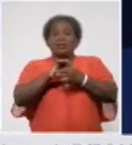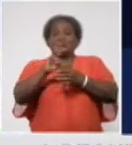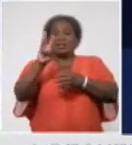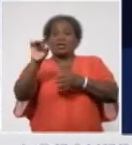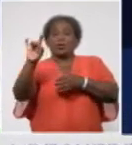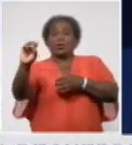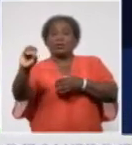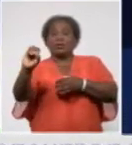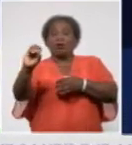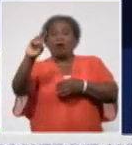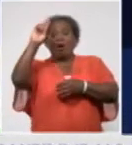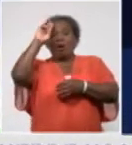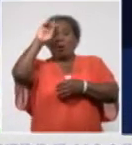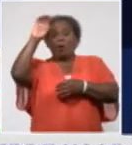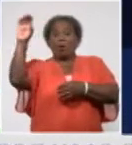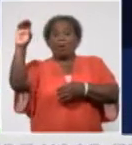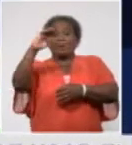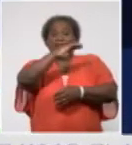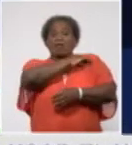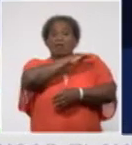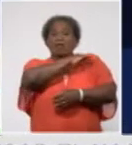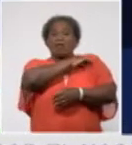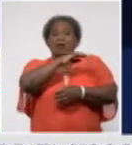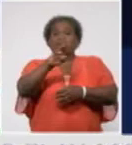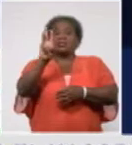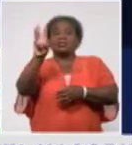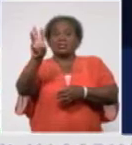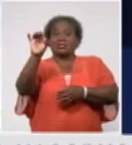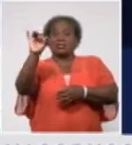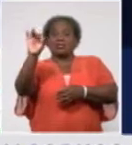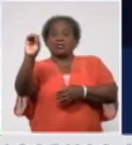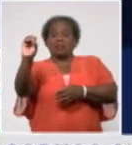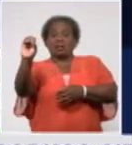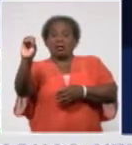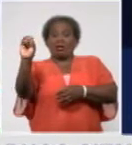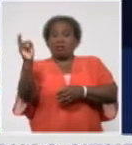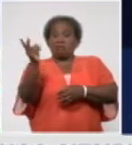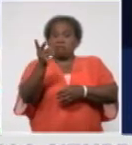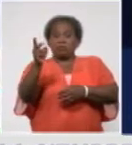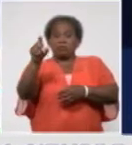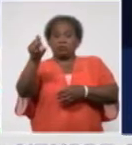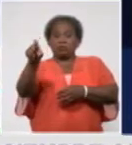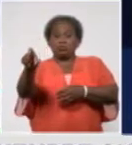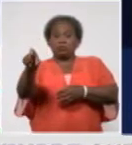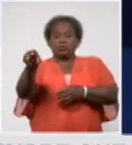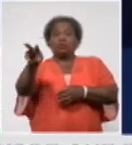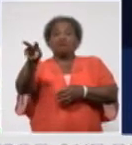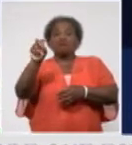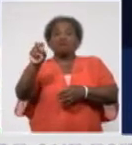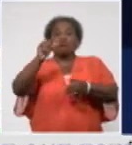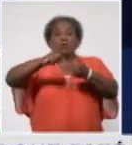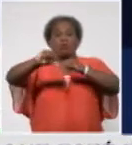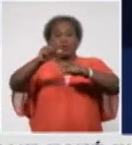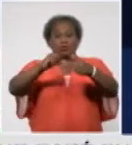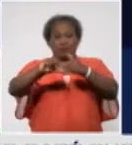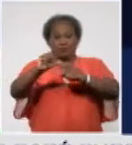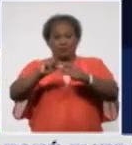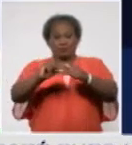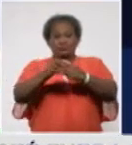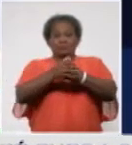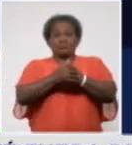267 in the Civil Defence Laboratories, 198